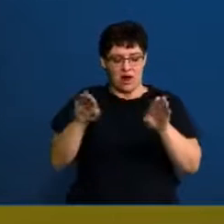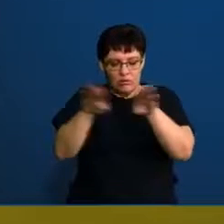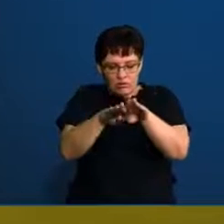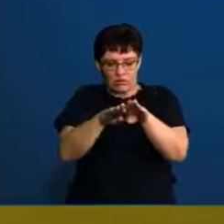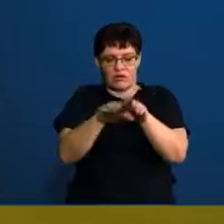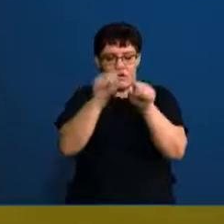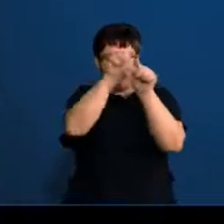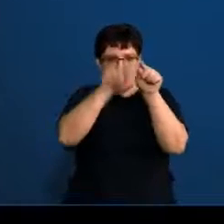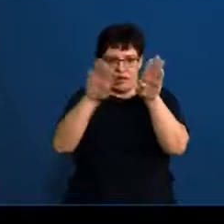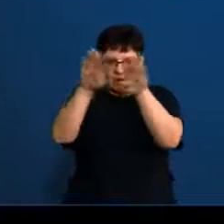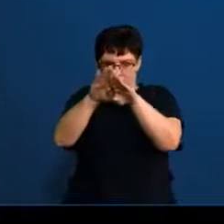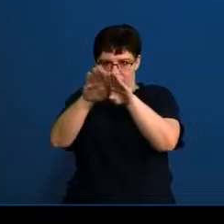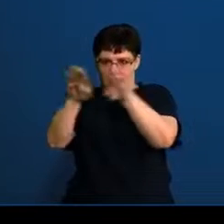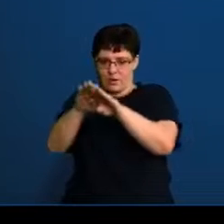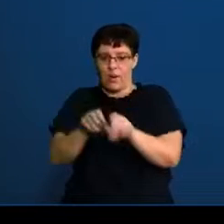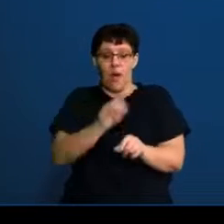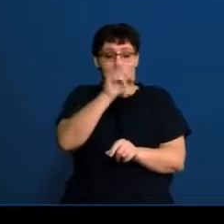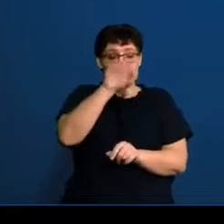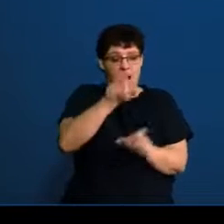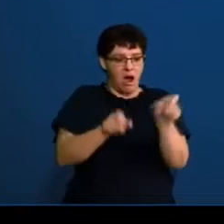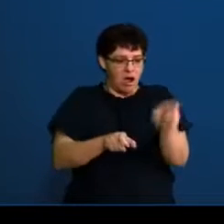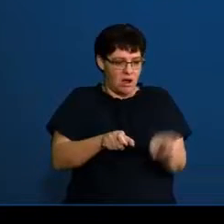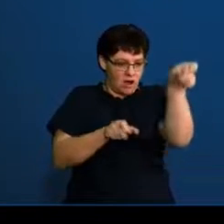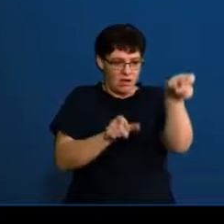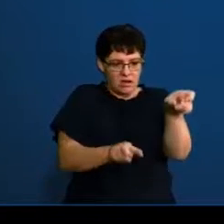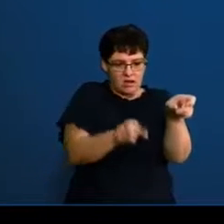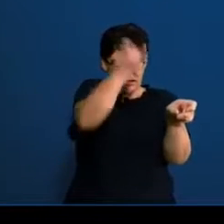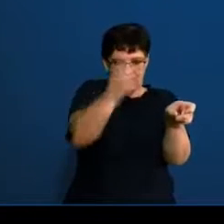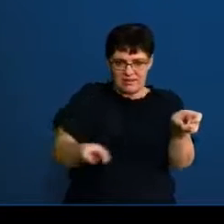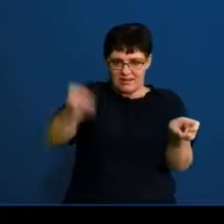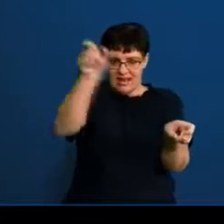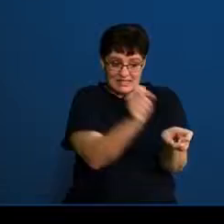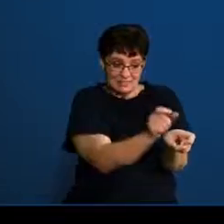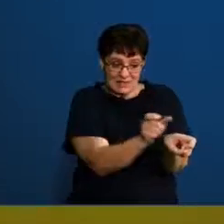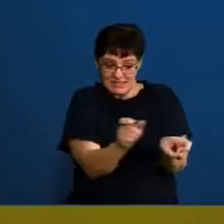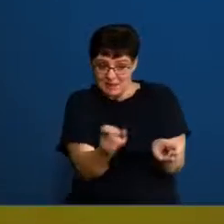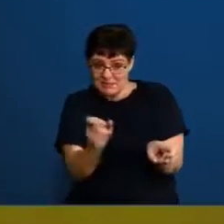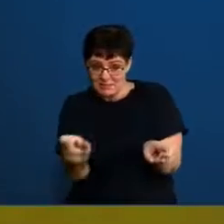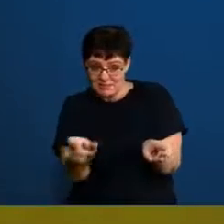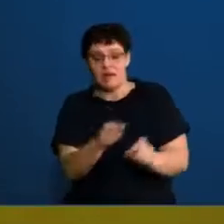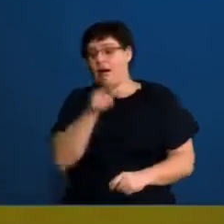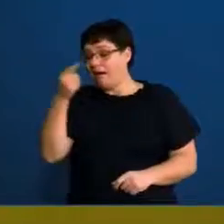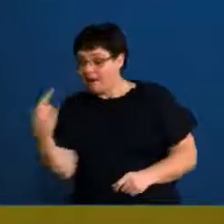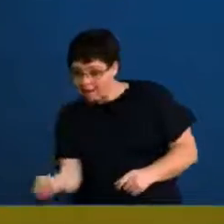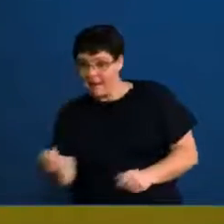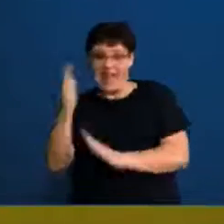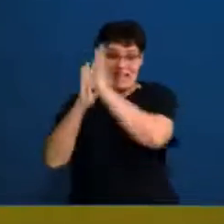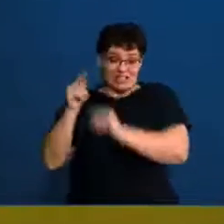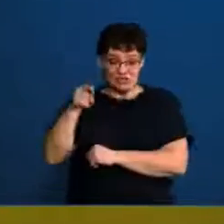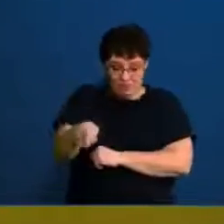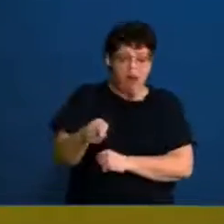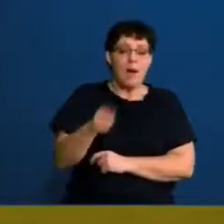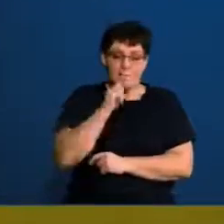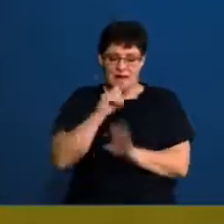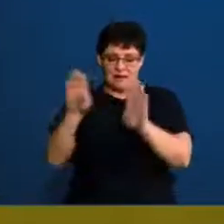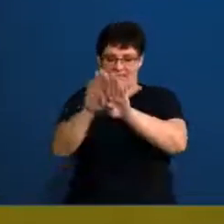connected, where your bars are actually connected to each other. So it's a quick, easy way to see what's the difference